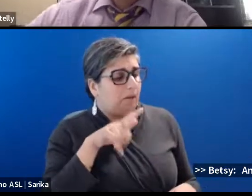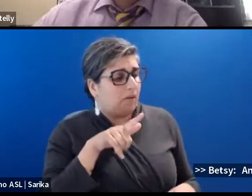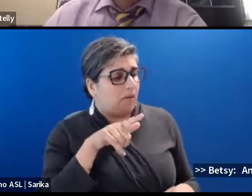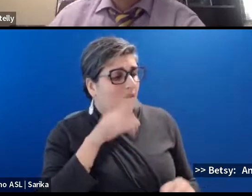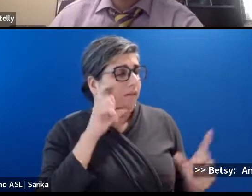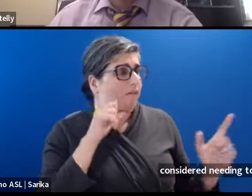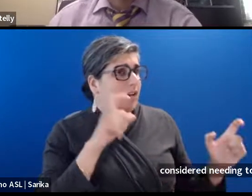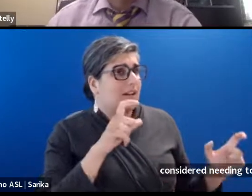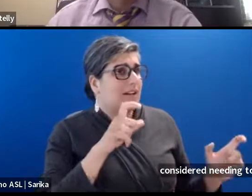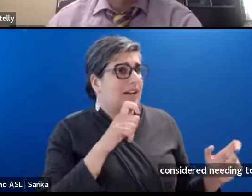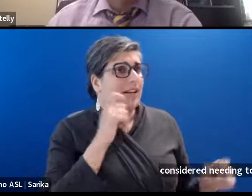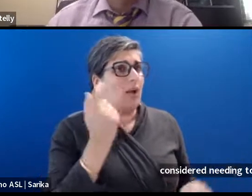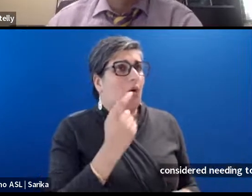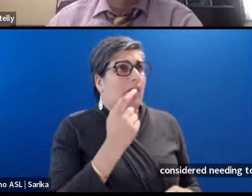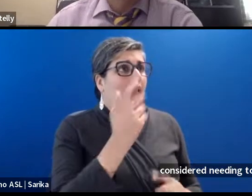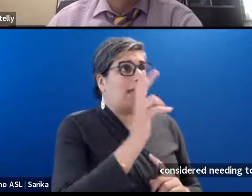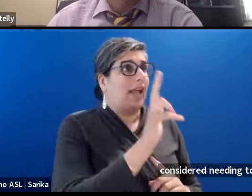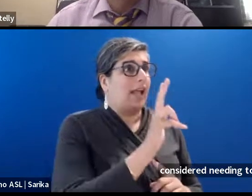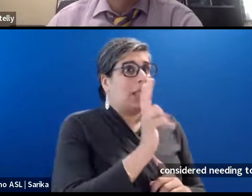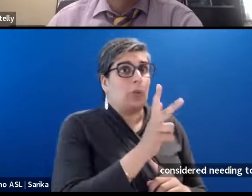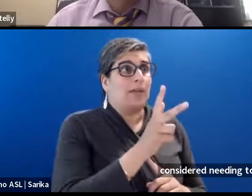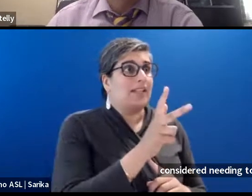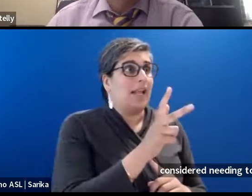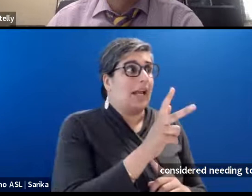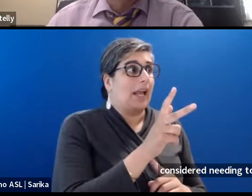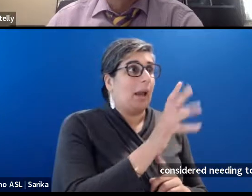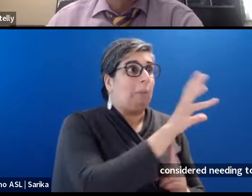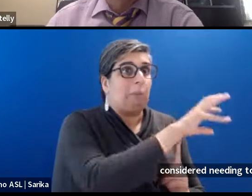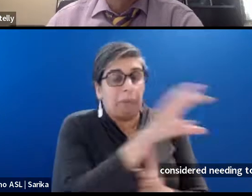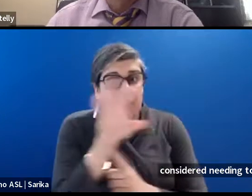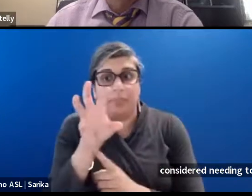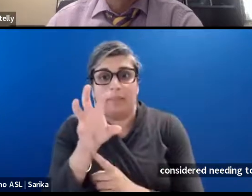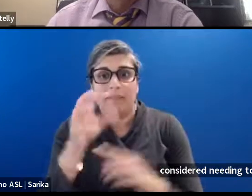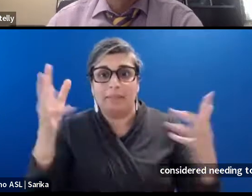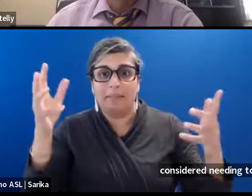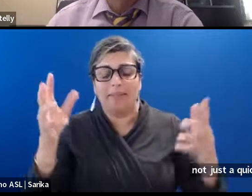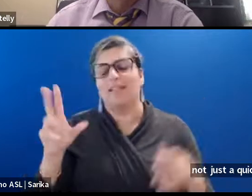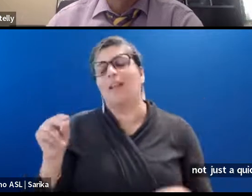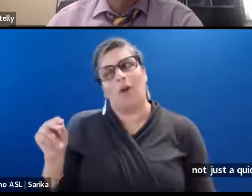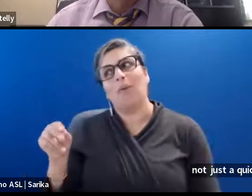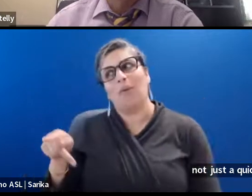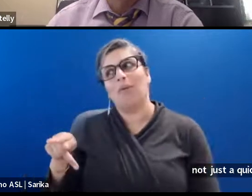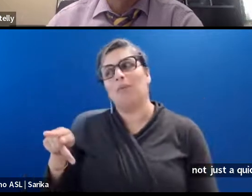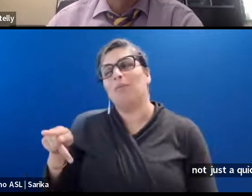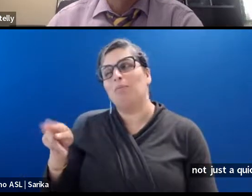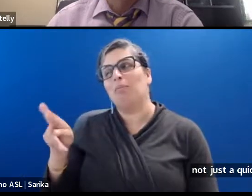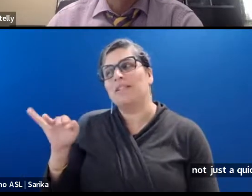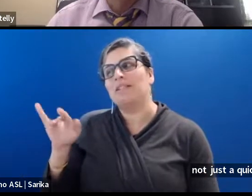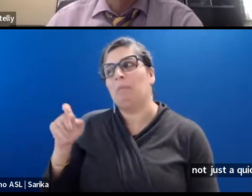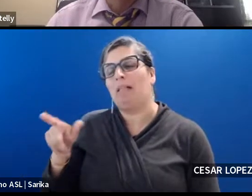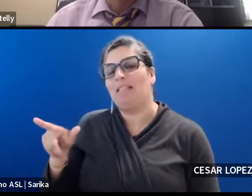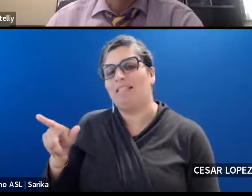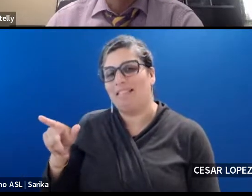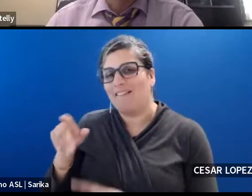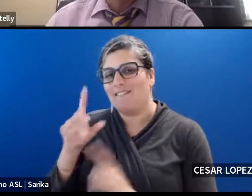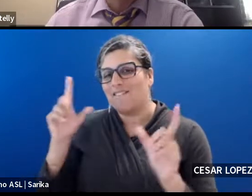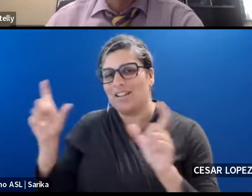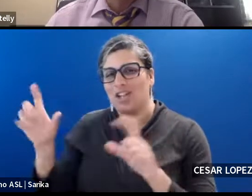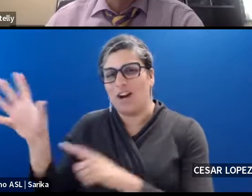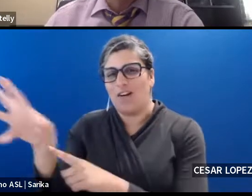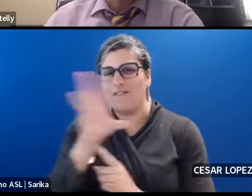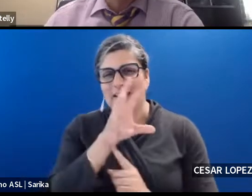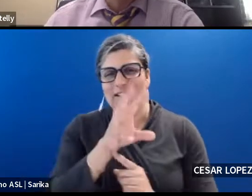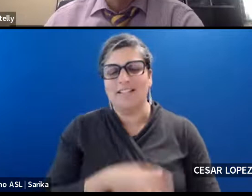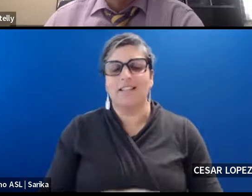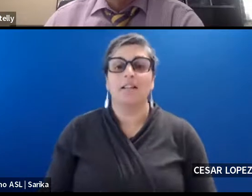three second B-roll shot? Right. Exactly. Principal photography. One other thing is that